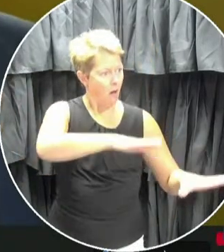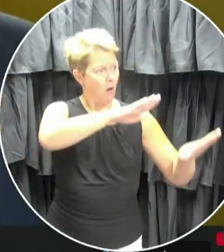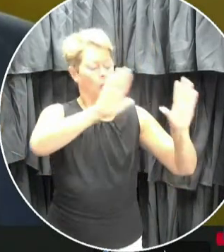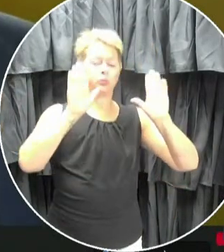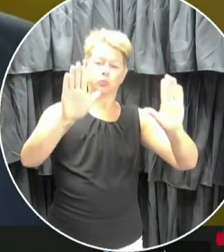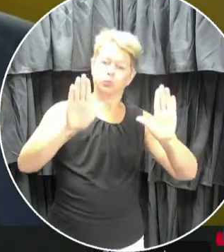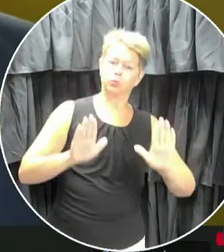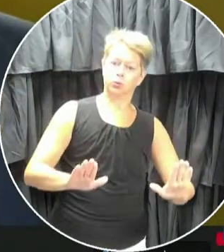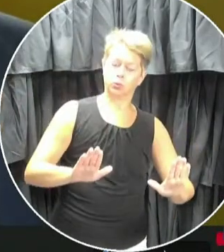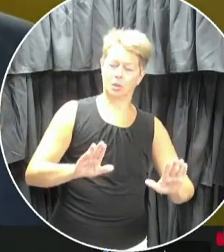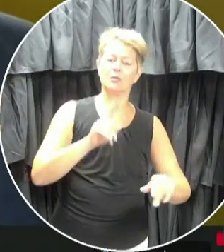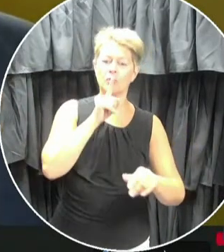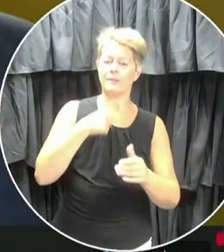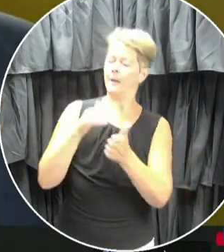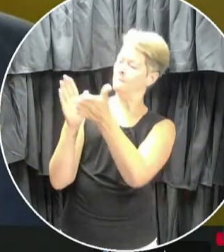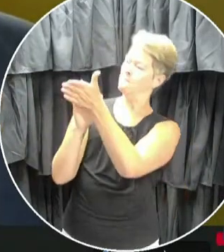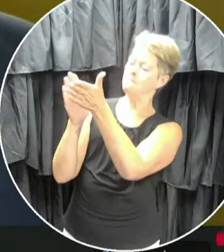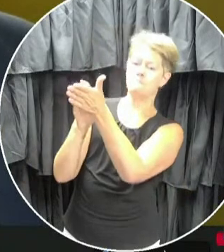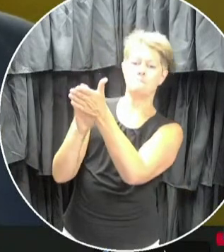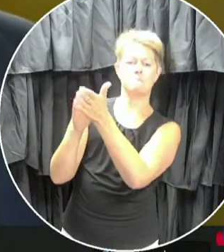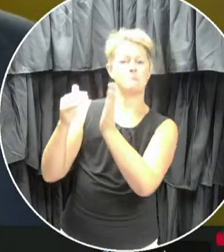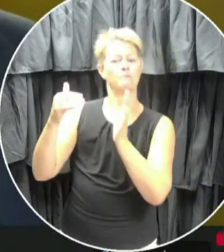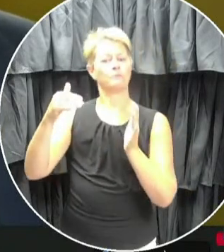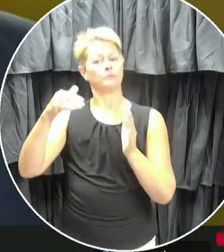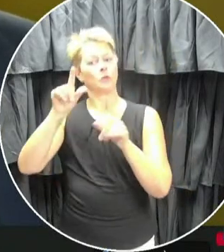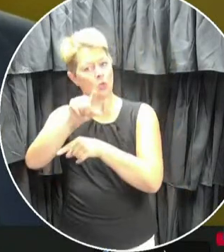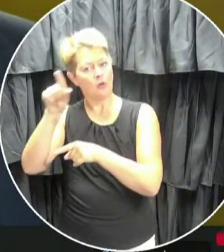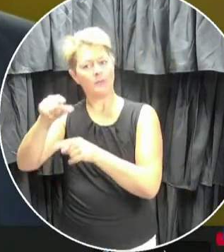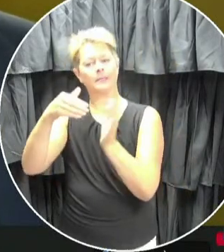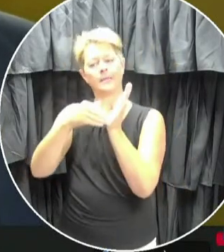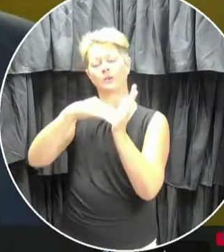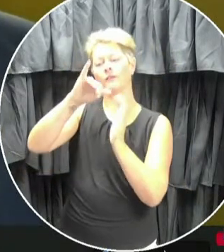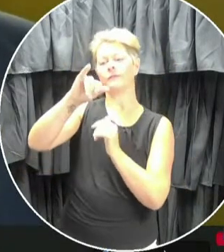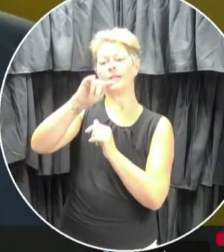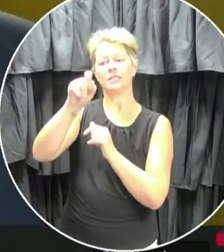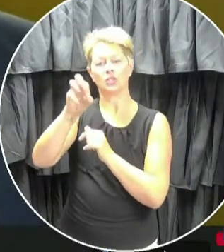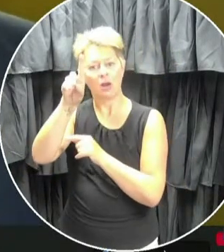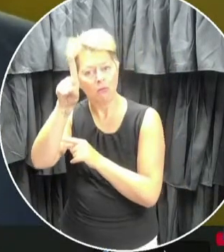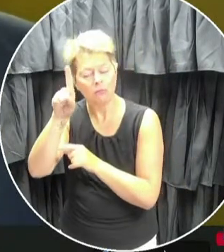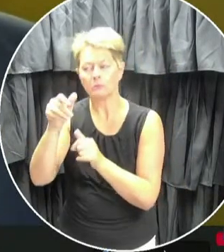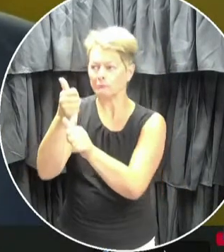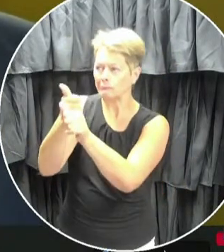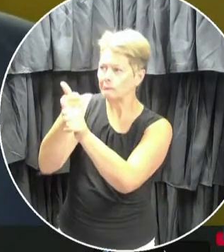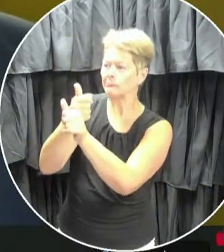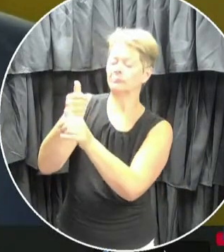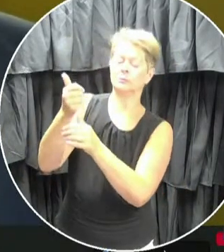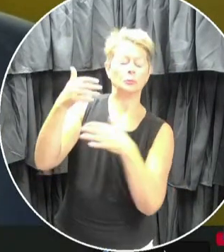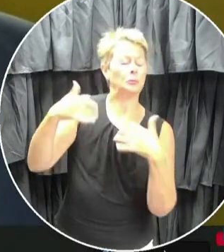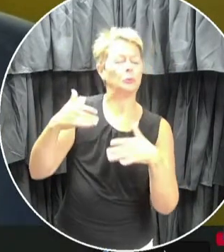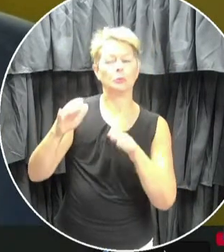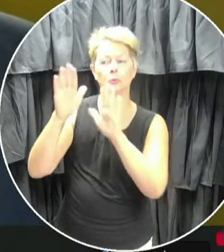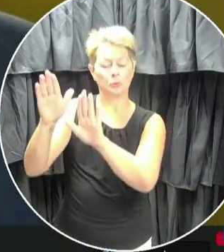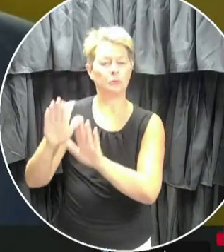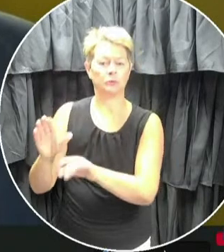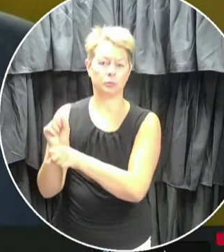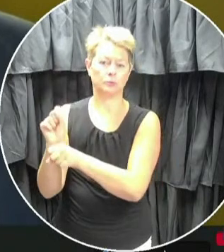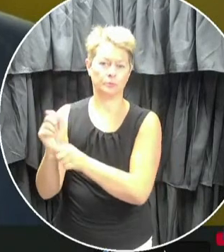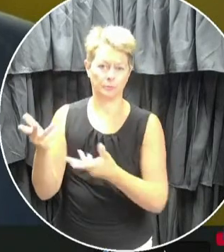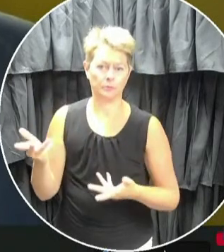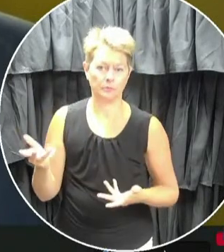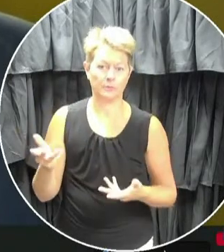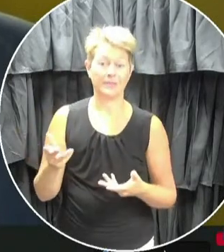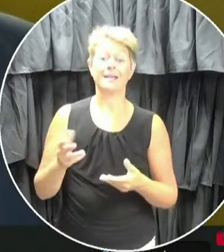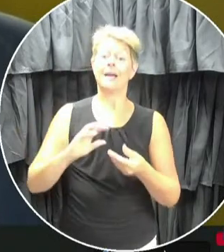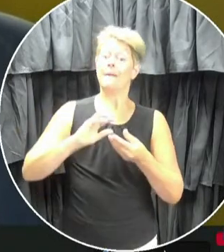provincial government full credit for that. If we continue to put education and collective health and well-being of our students as our